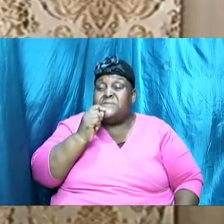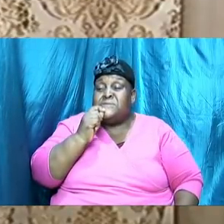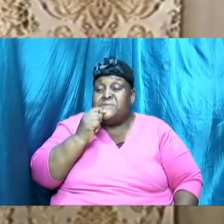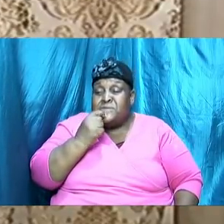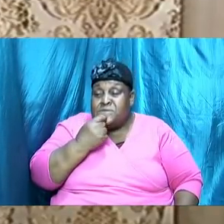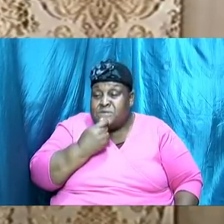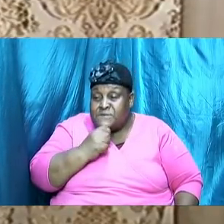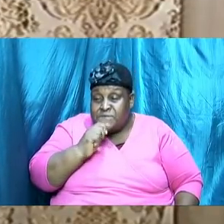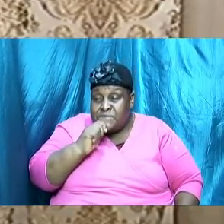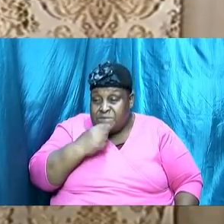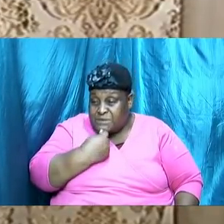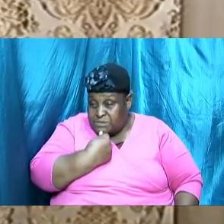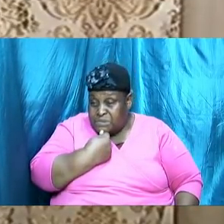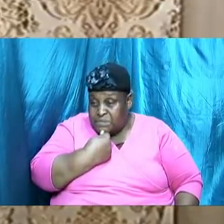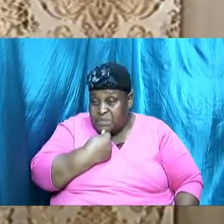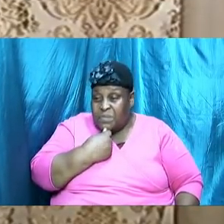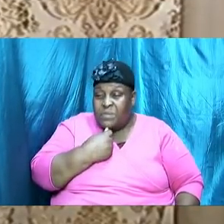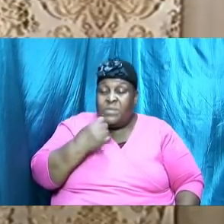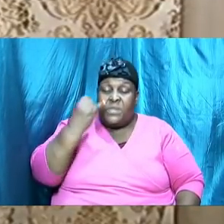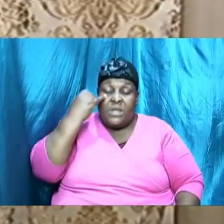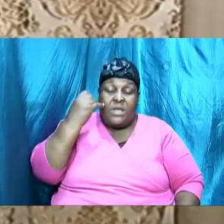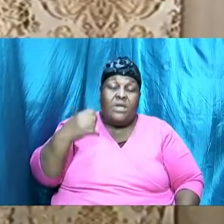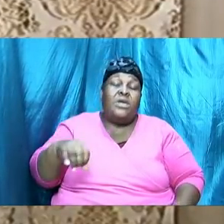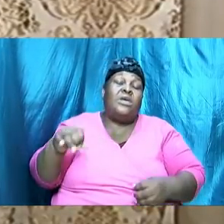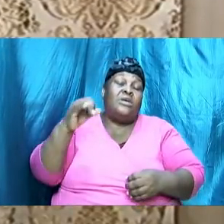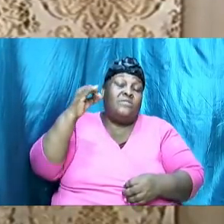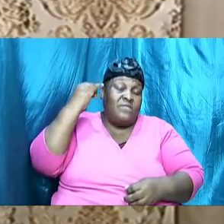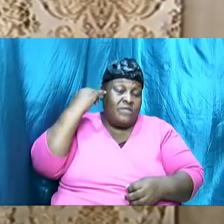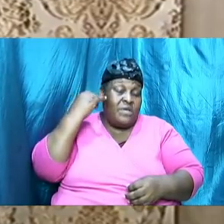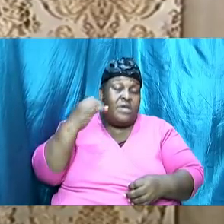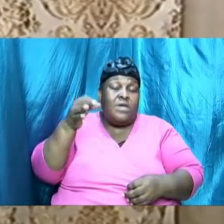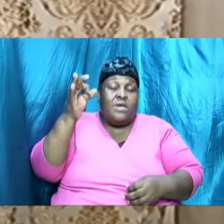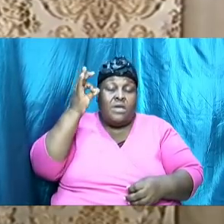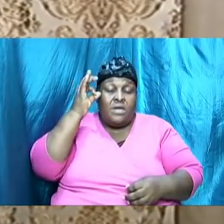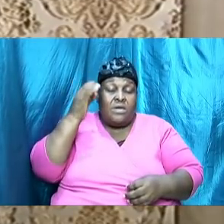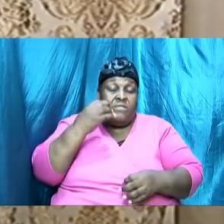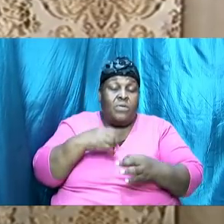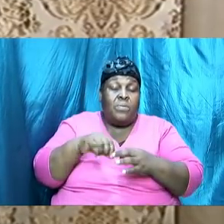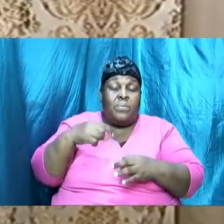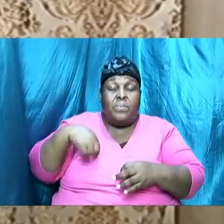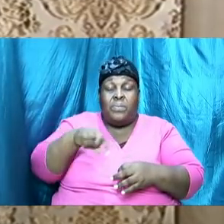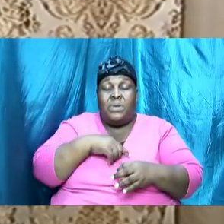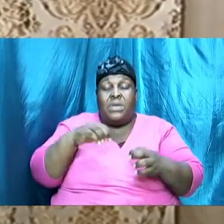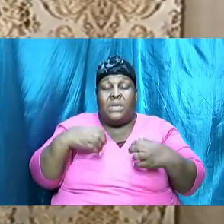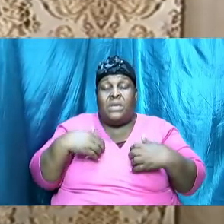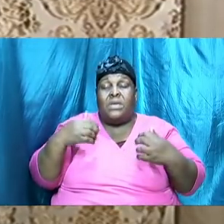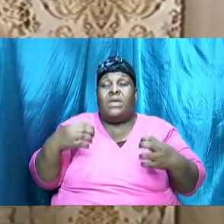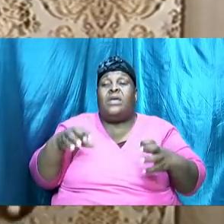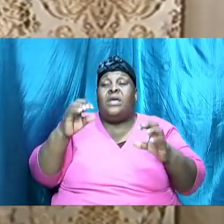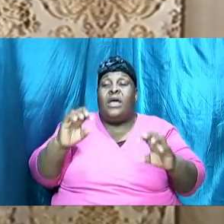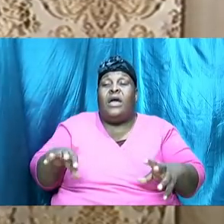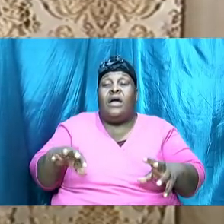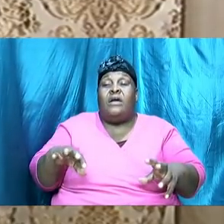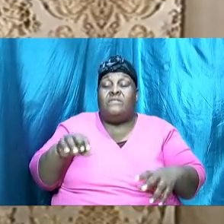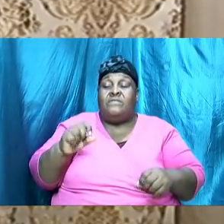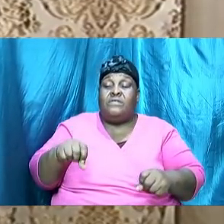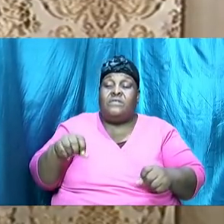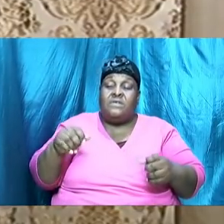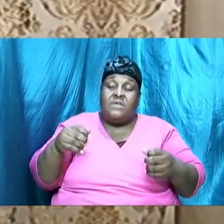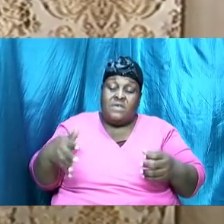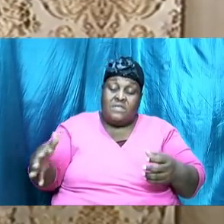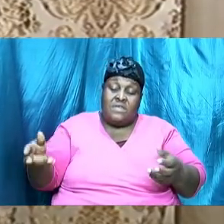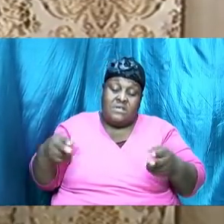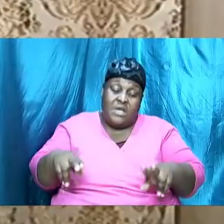and if we can have that happening in our relationship with the most high the